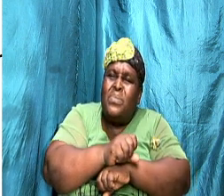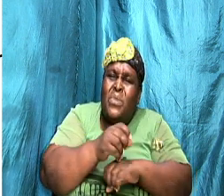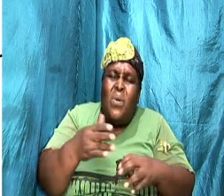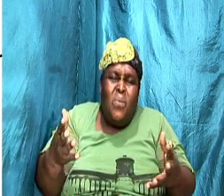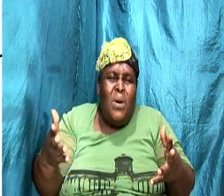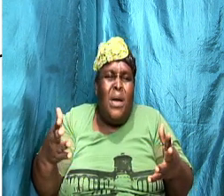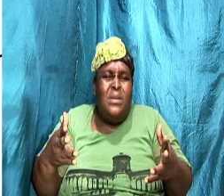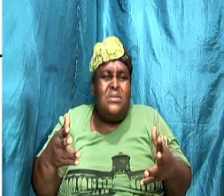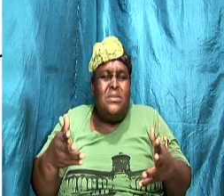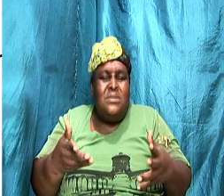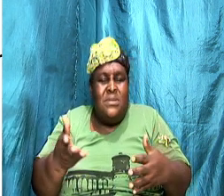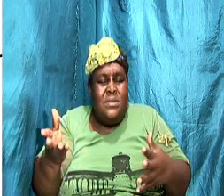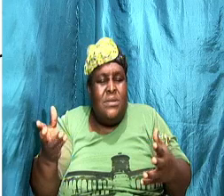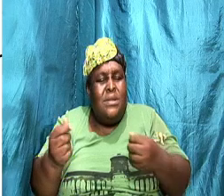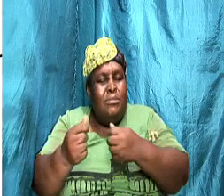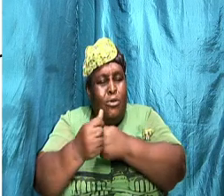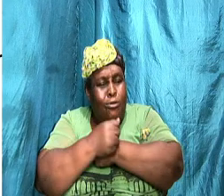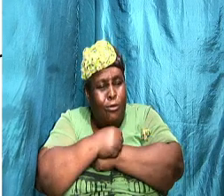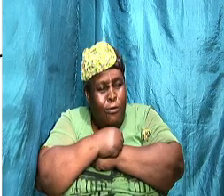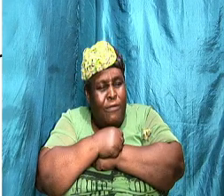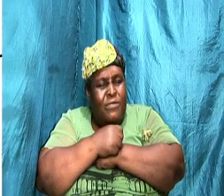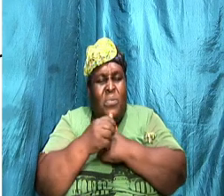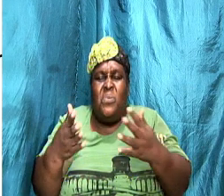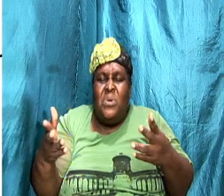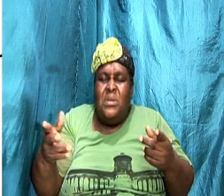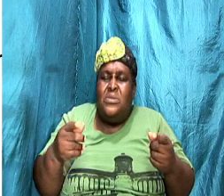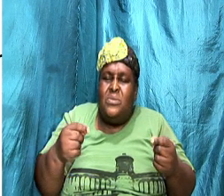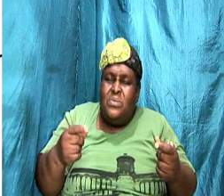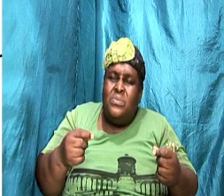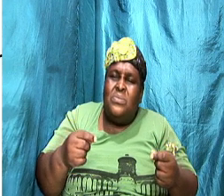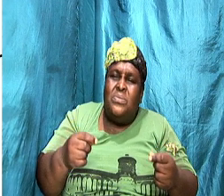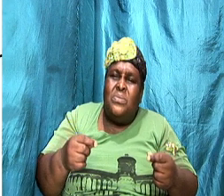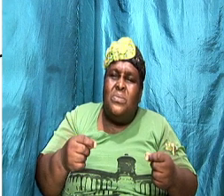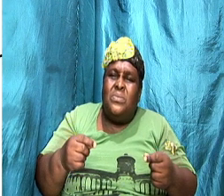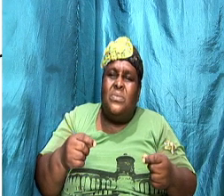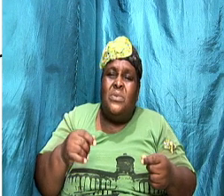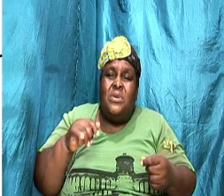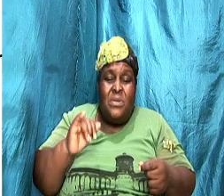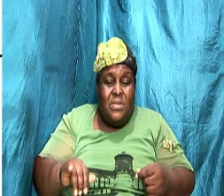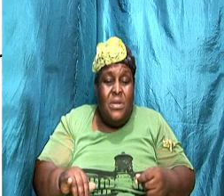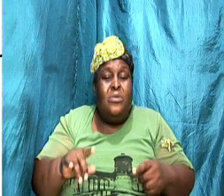almost everything that can go wrong will go wrong